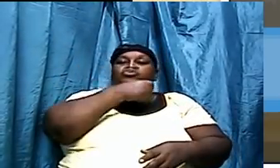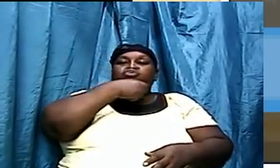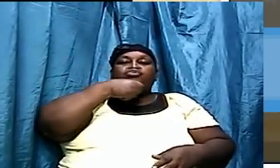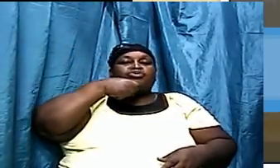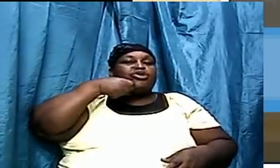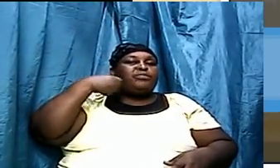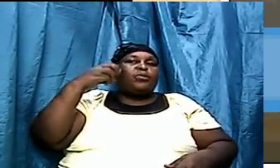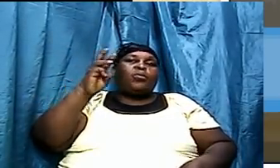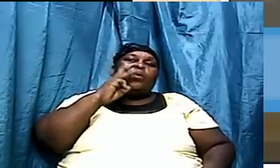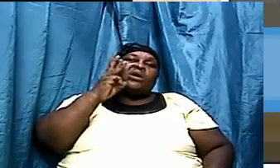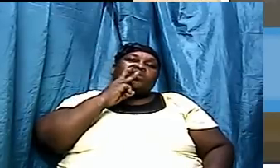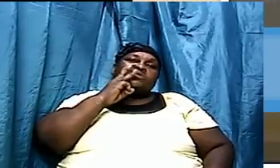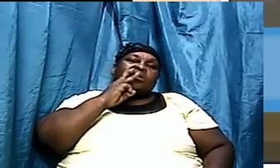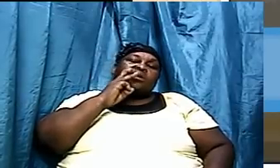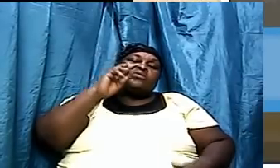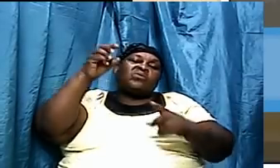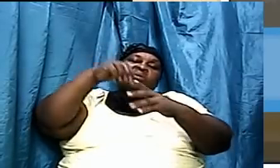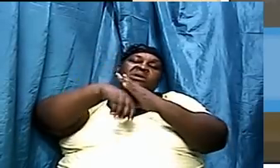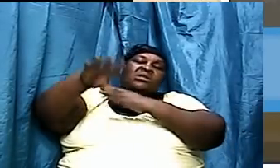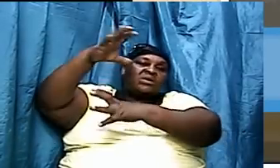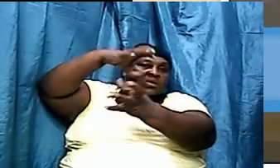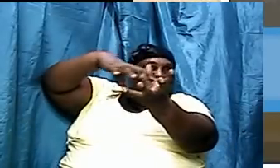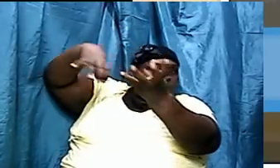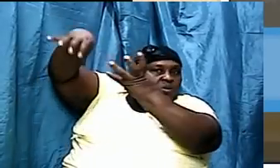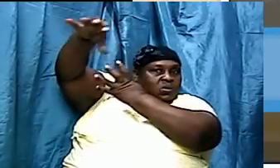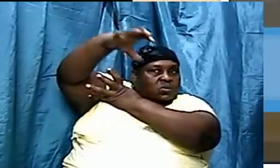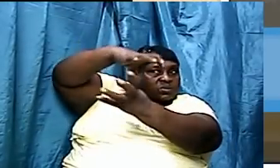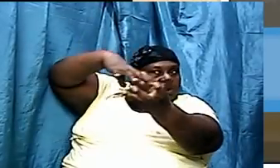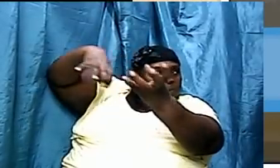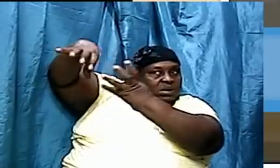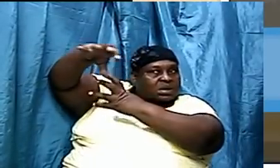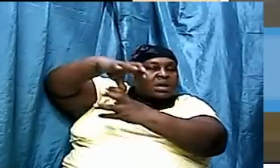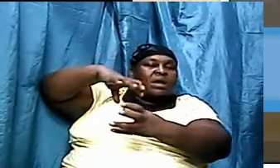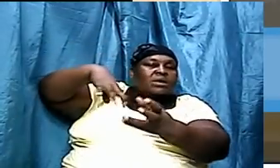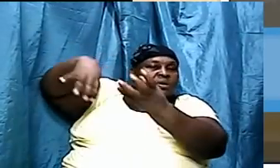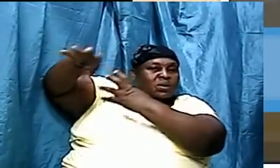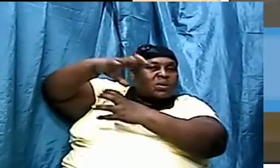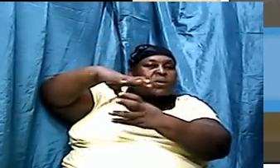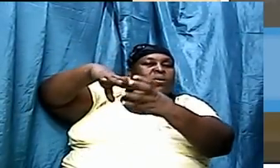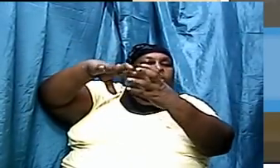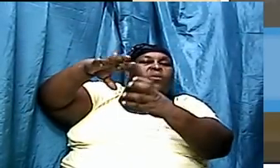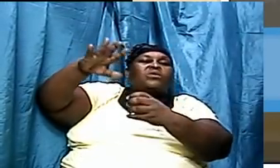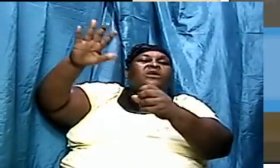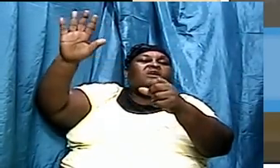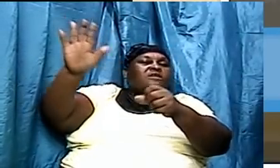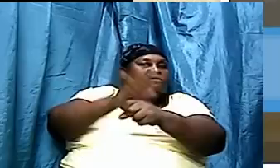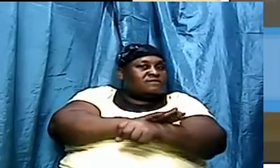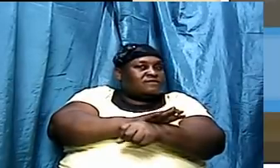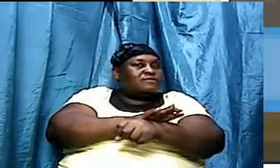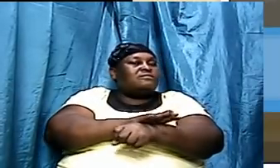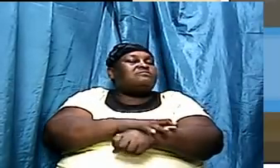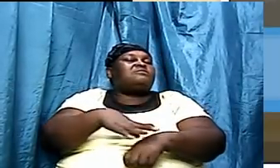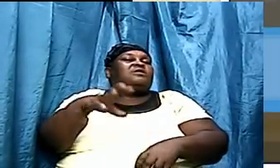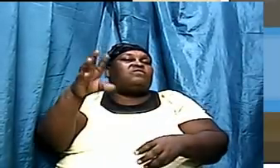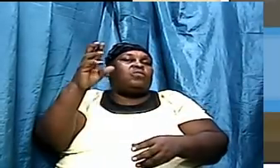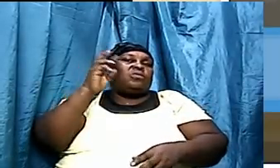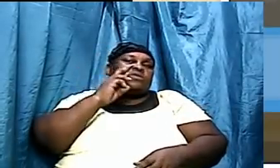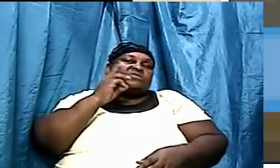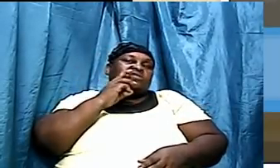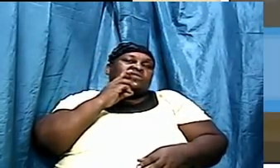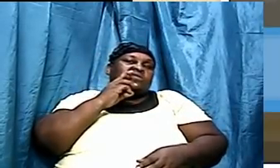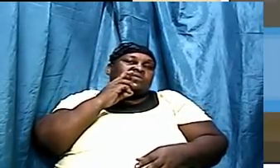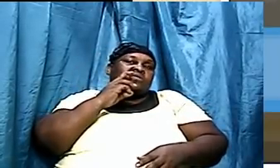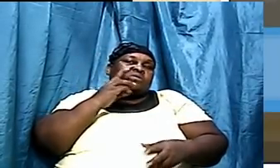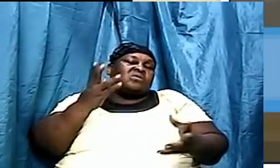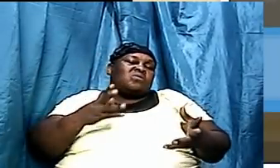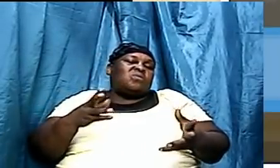and when it goes up into the clouds after a while the clouds get heavy full of water and whatever causes